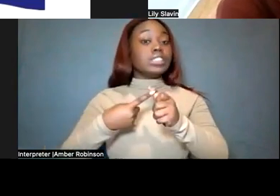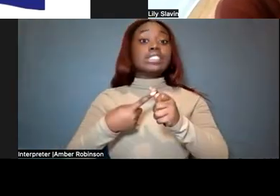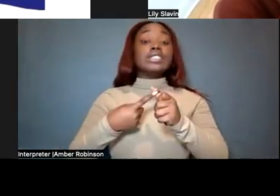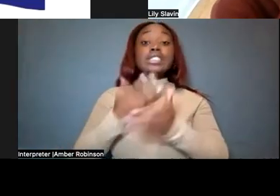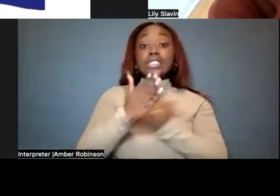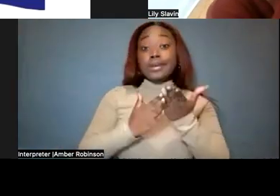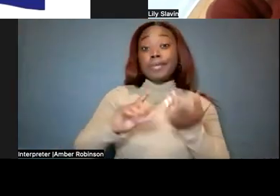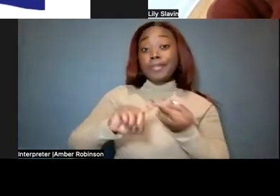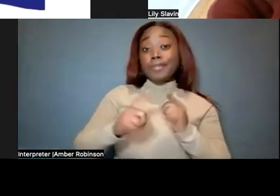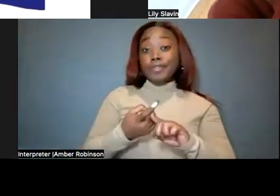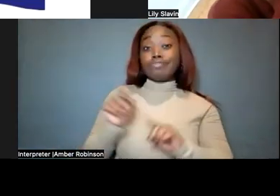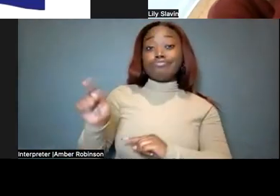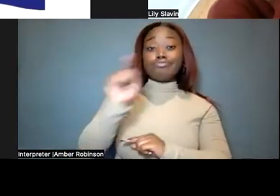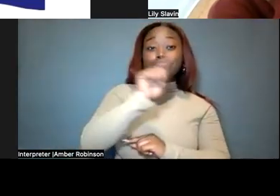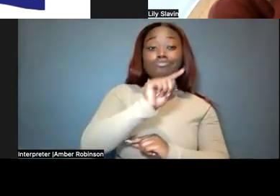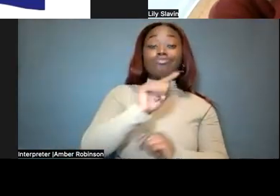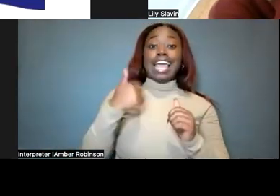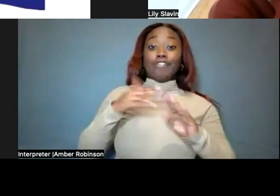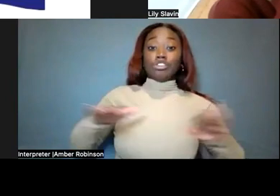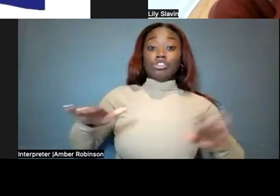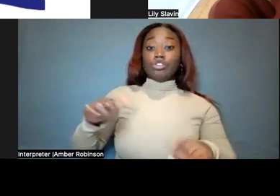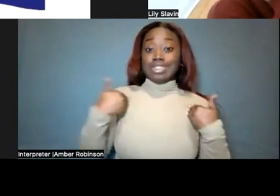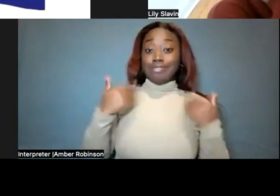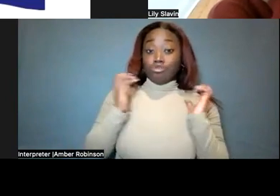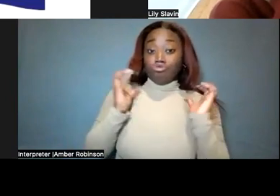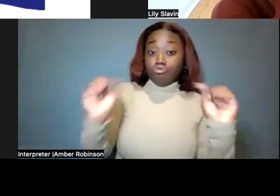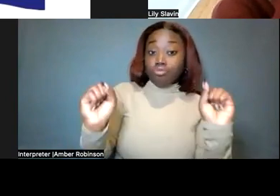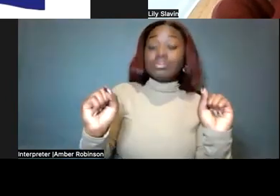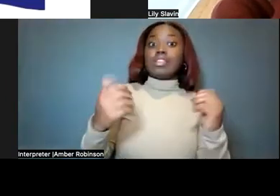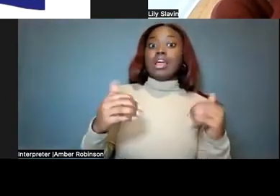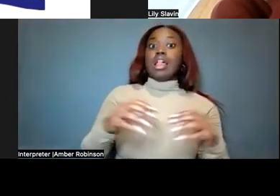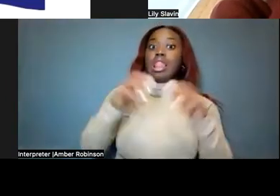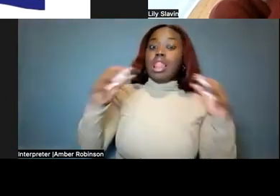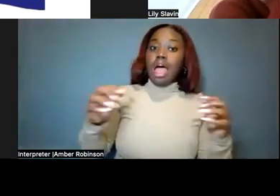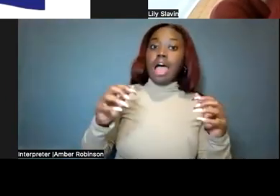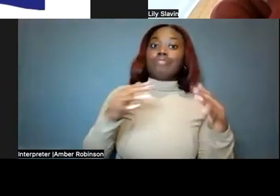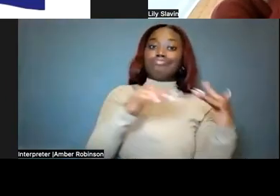who are parents of kids with charge are like, there are a lot of battles to fight.